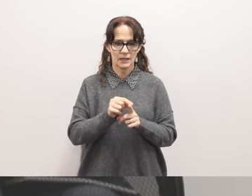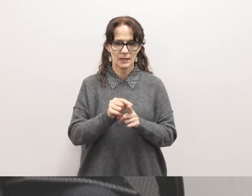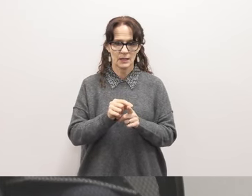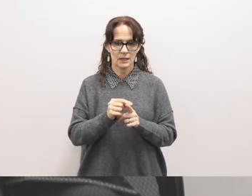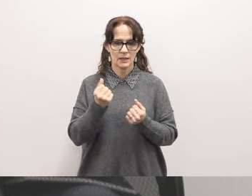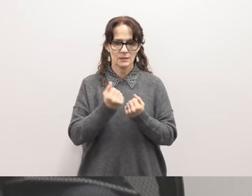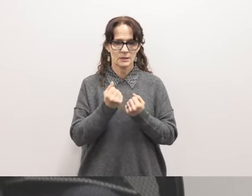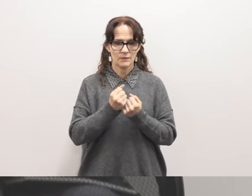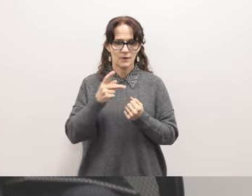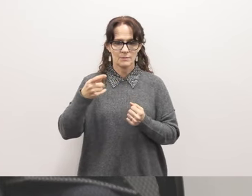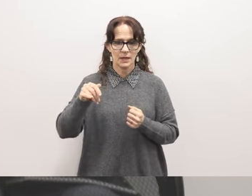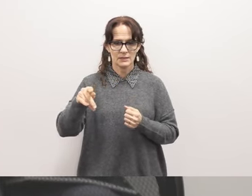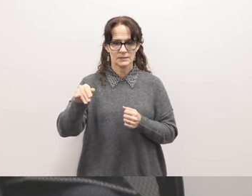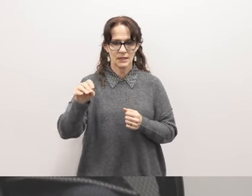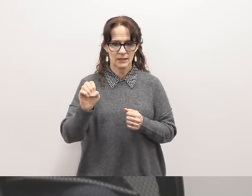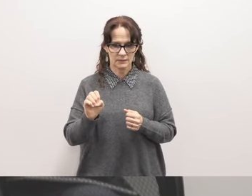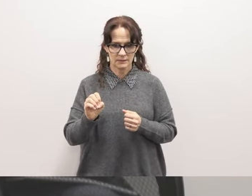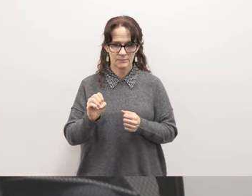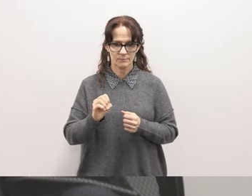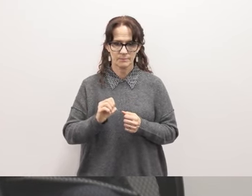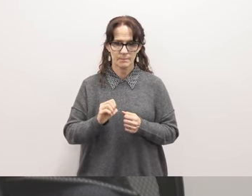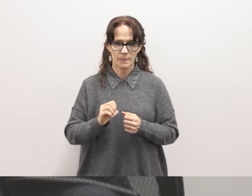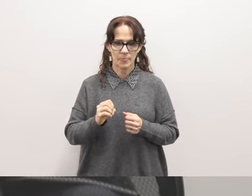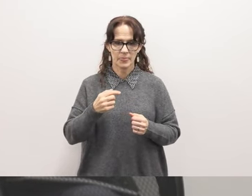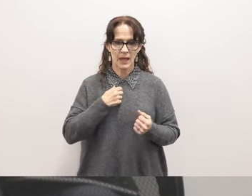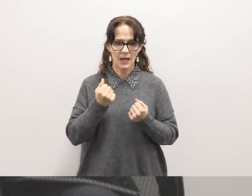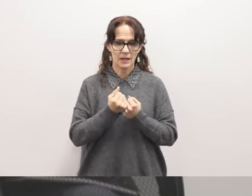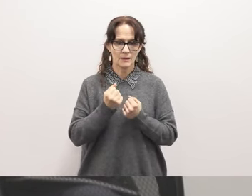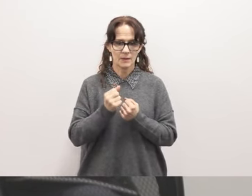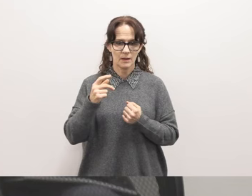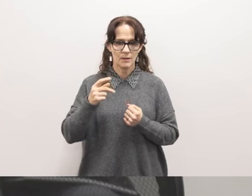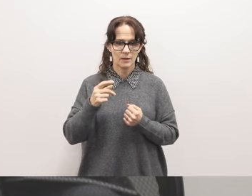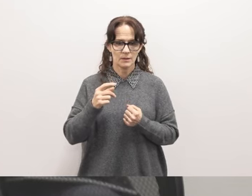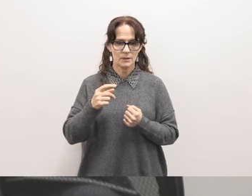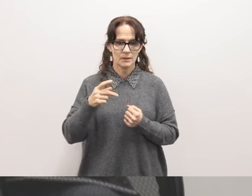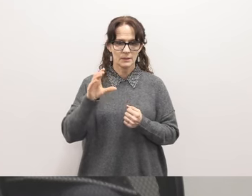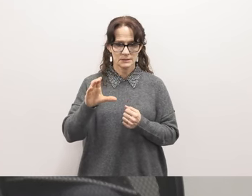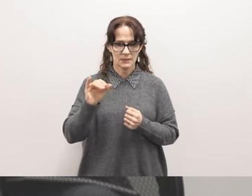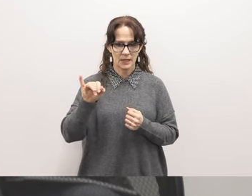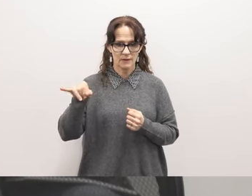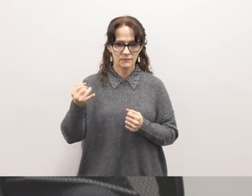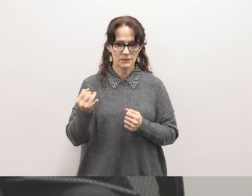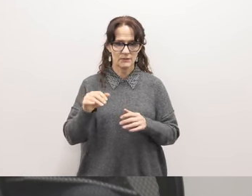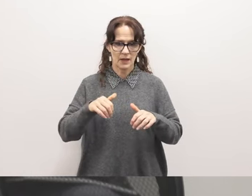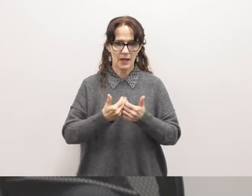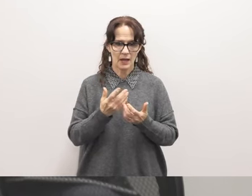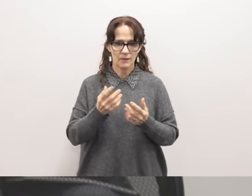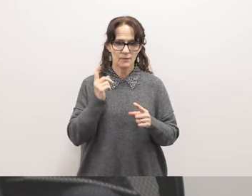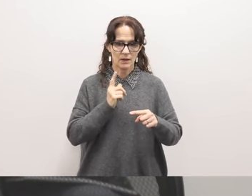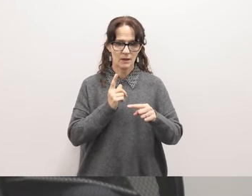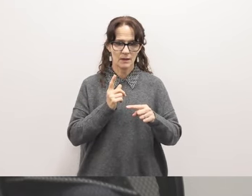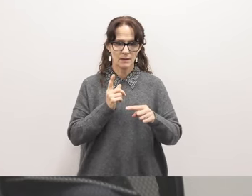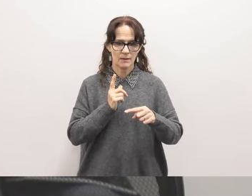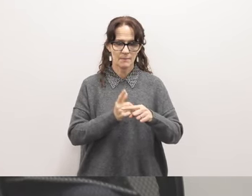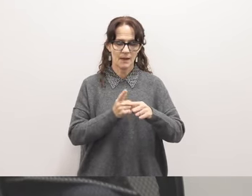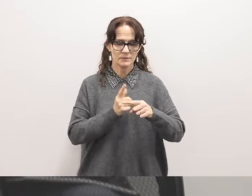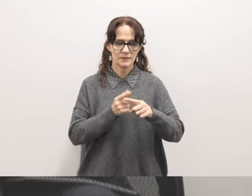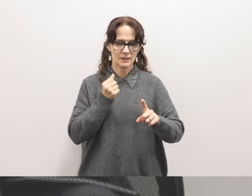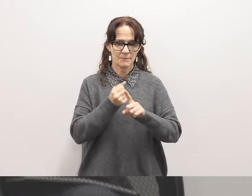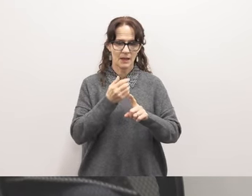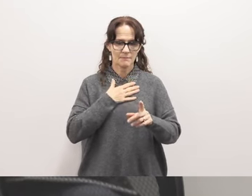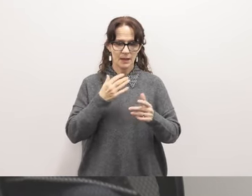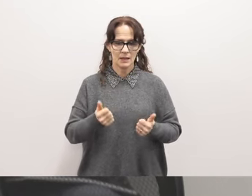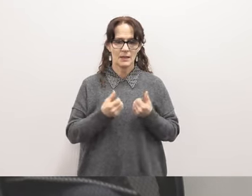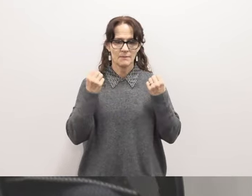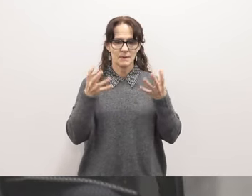support for Palestine. I support CFJ because of how they have positively impacted my life in